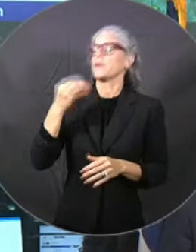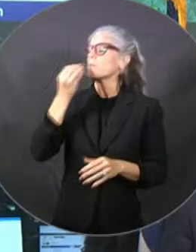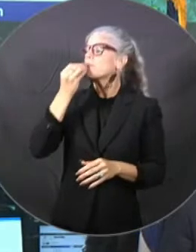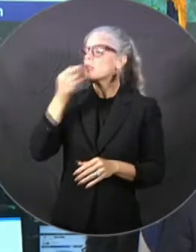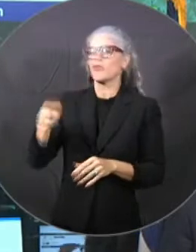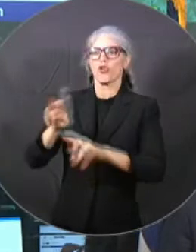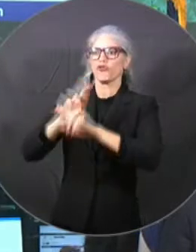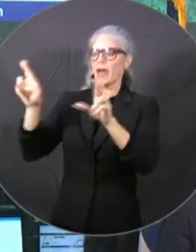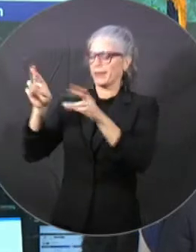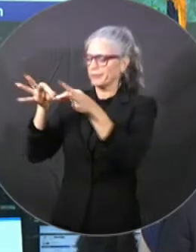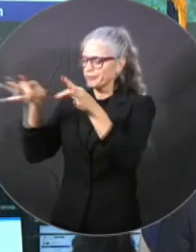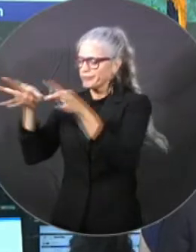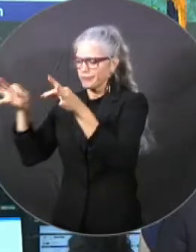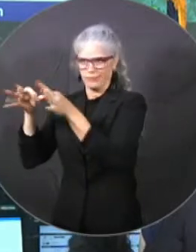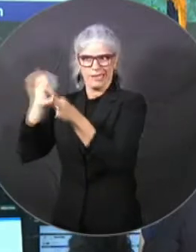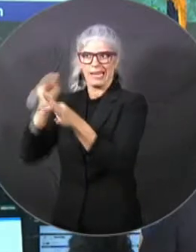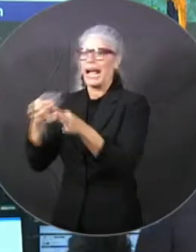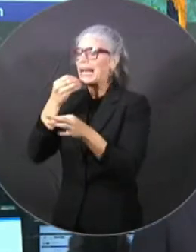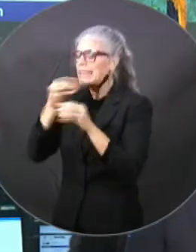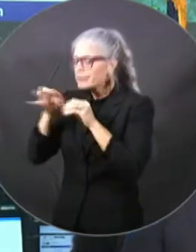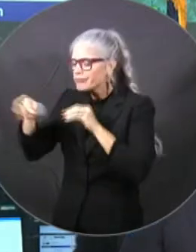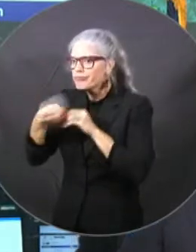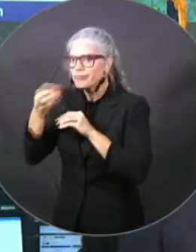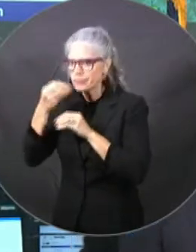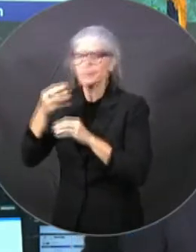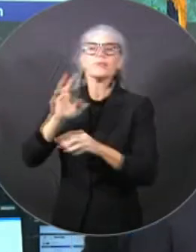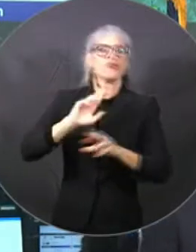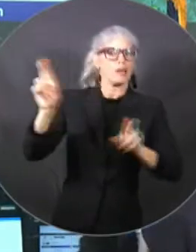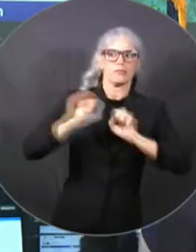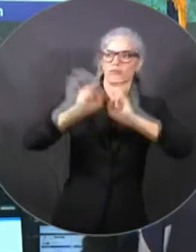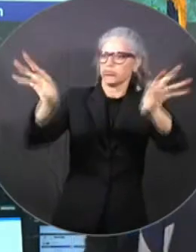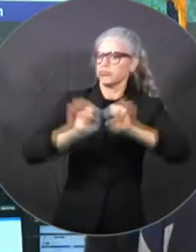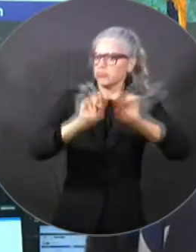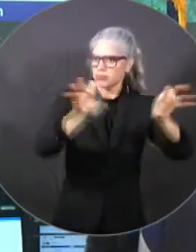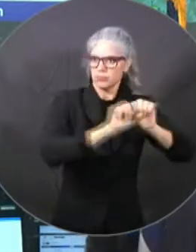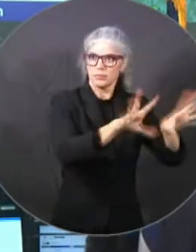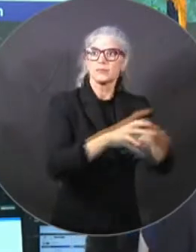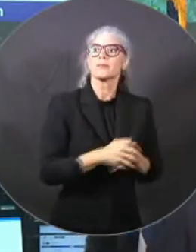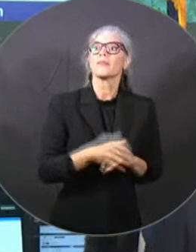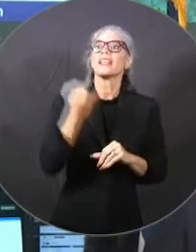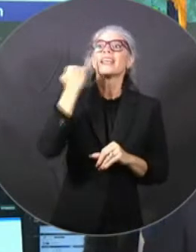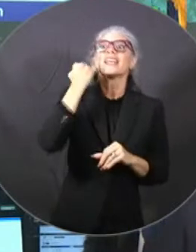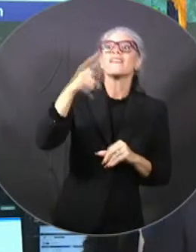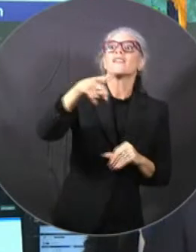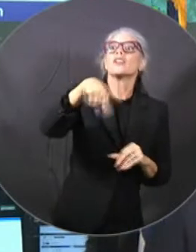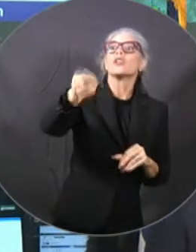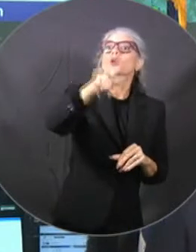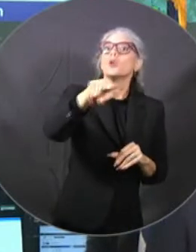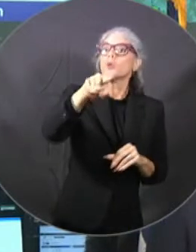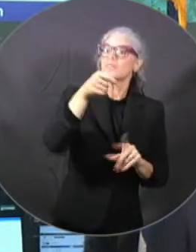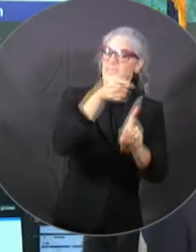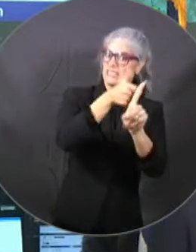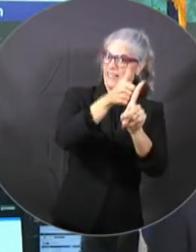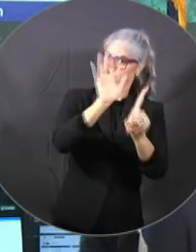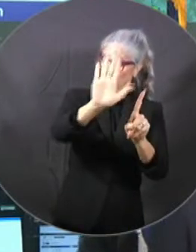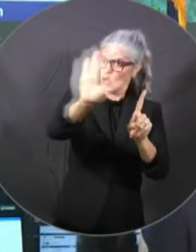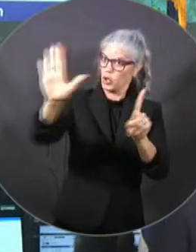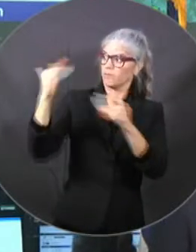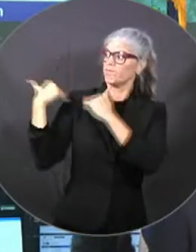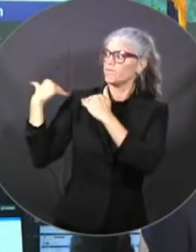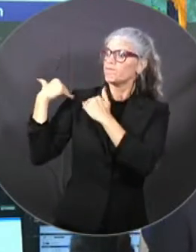controls. Anyone listening that is a part of a mosquito control after we get large amounts of water dumped in our state, we're going to have to be out